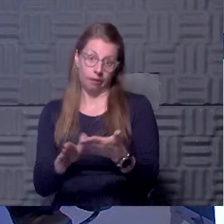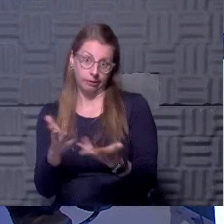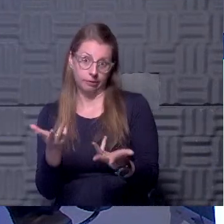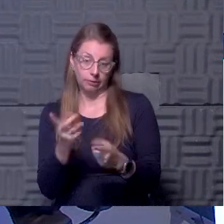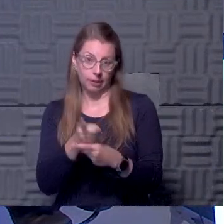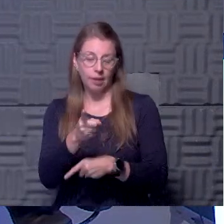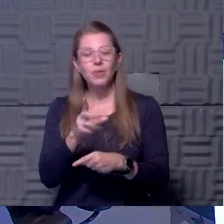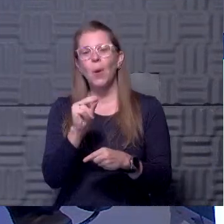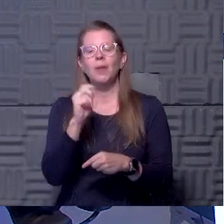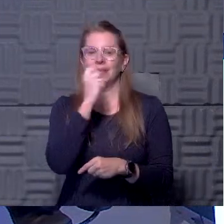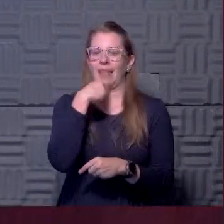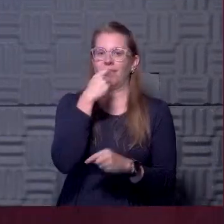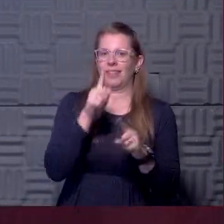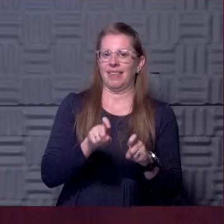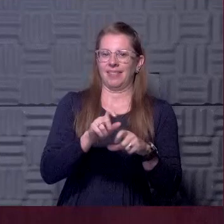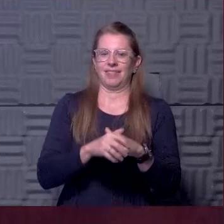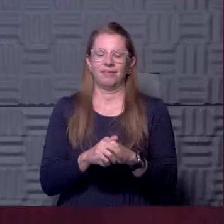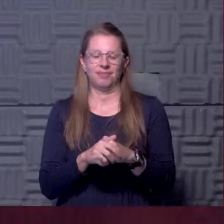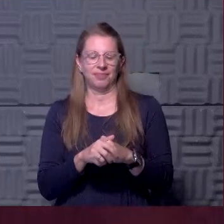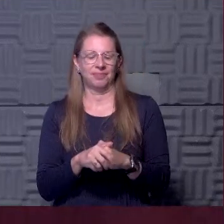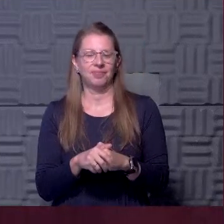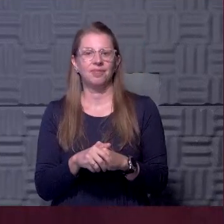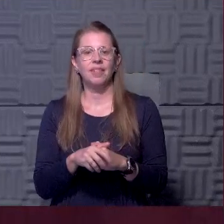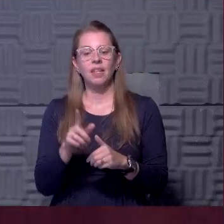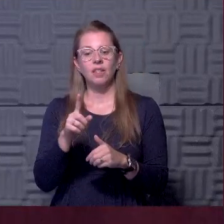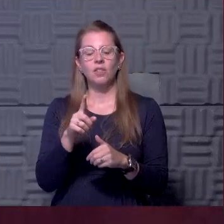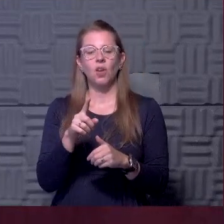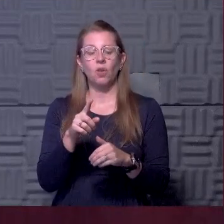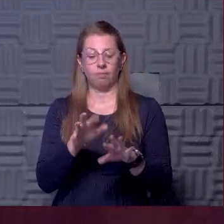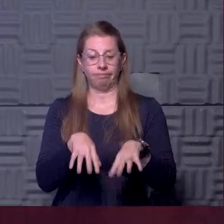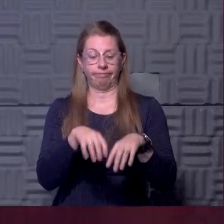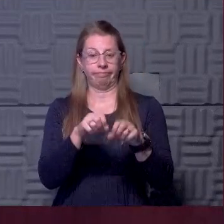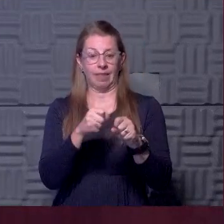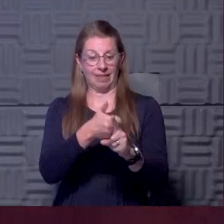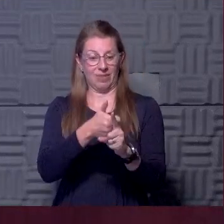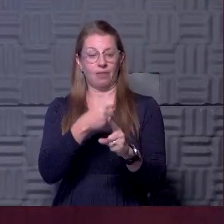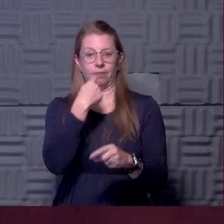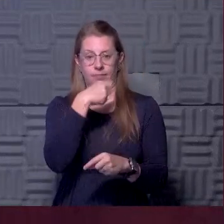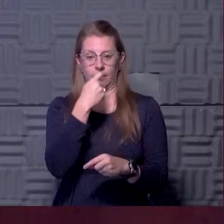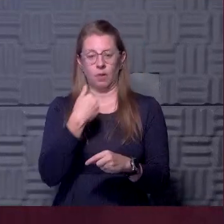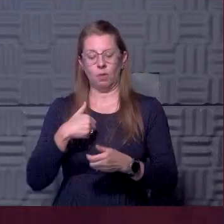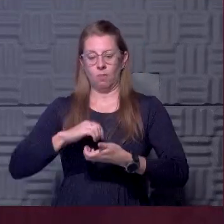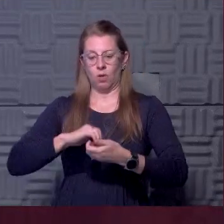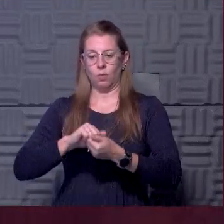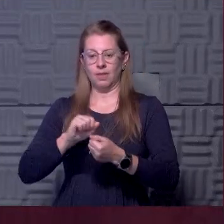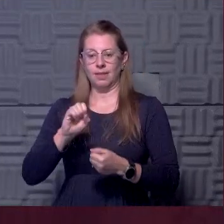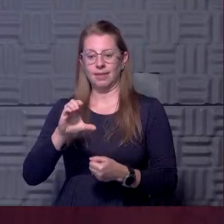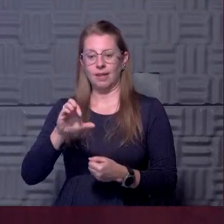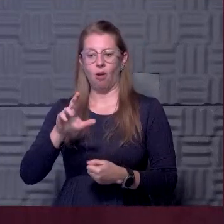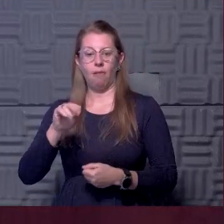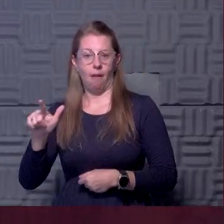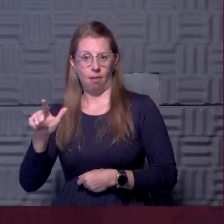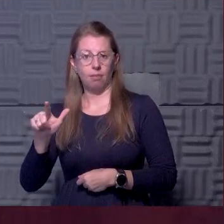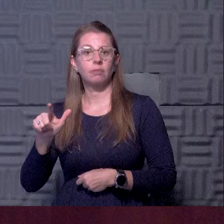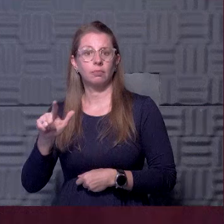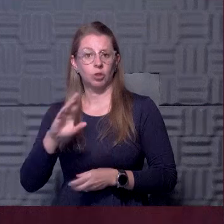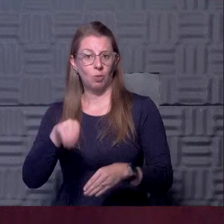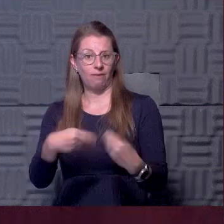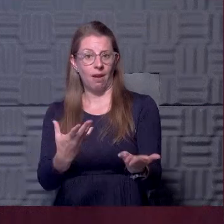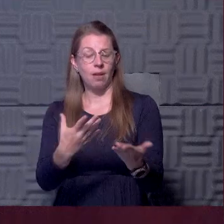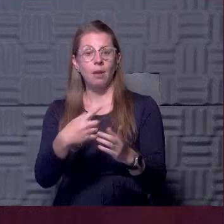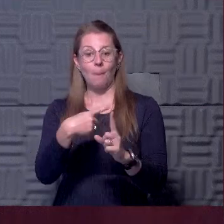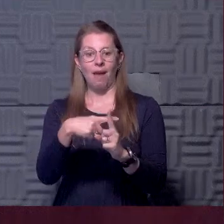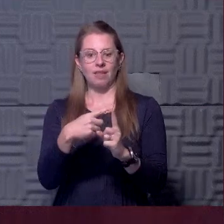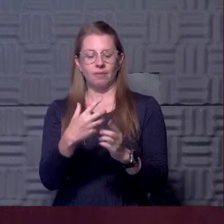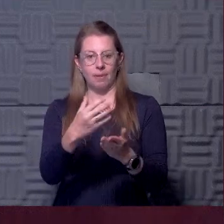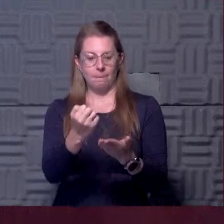What we're doing is saliva testing and so they're taking a self-administered saliva test that we partnered with CRL to perform. So when we get those